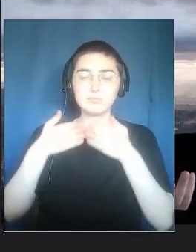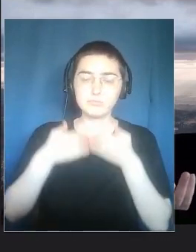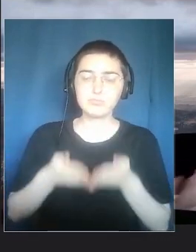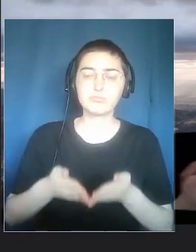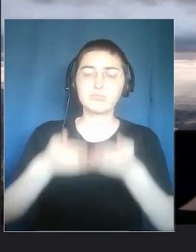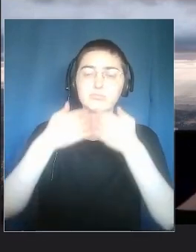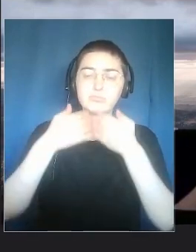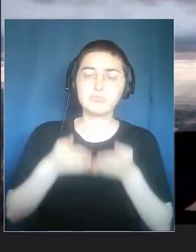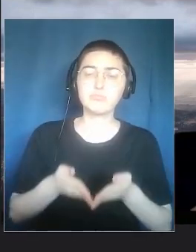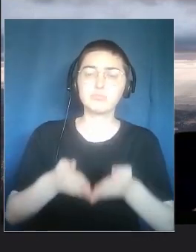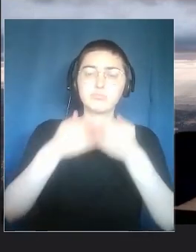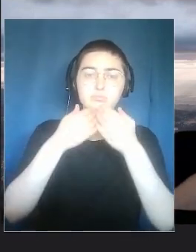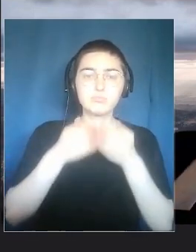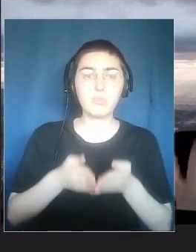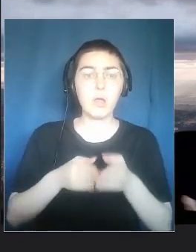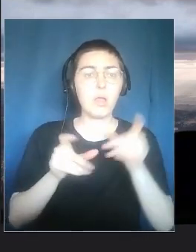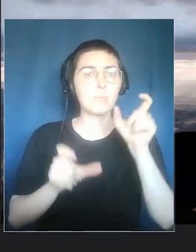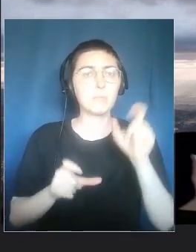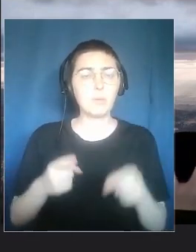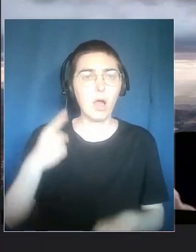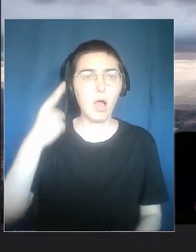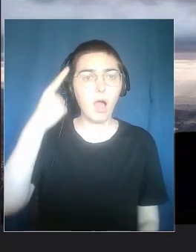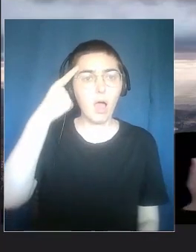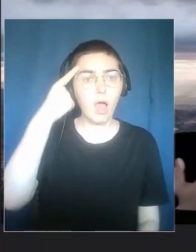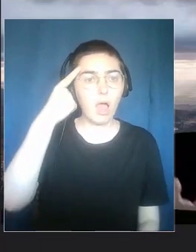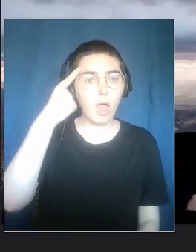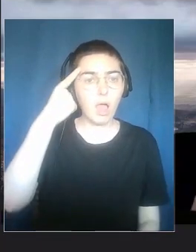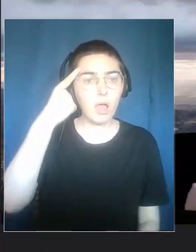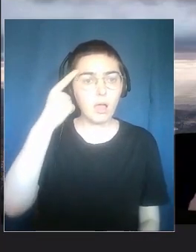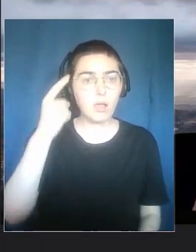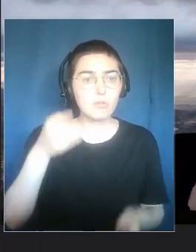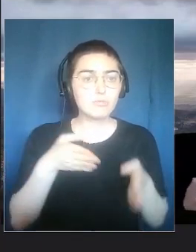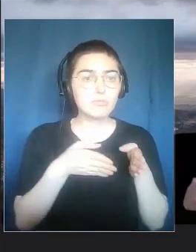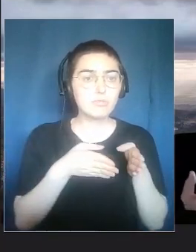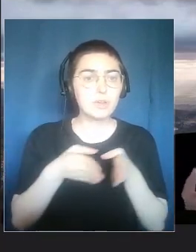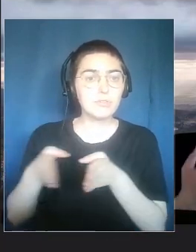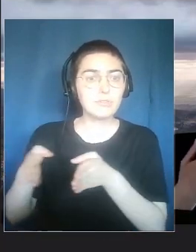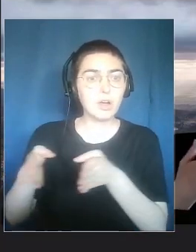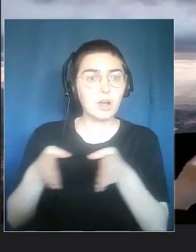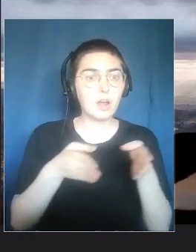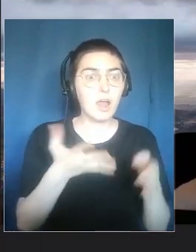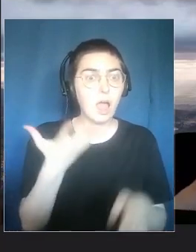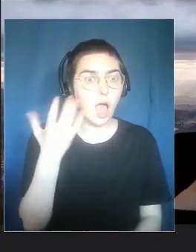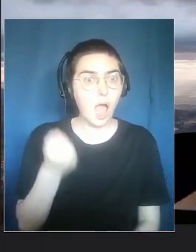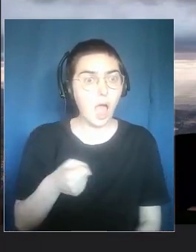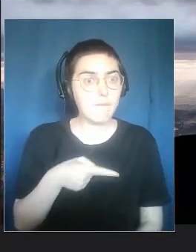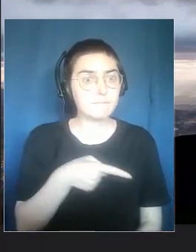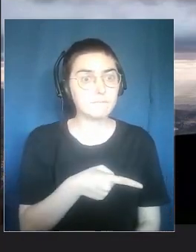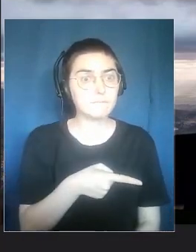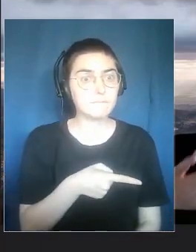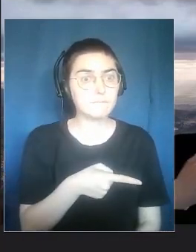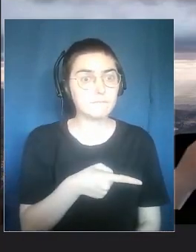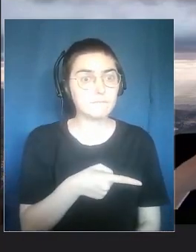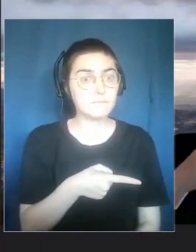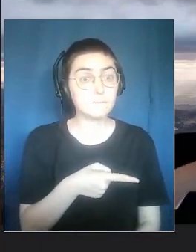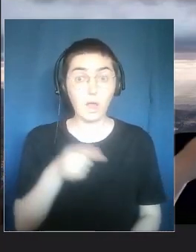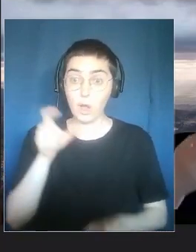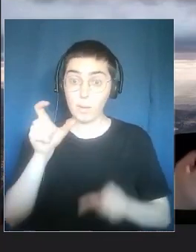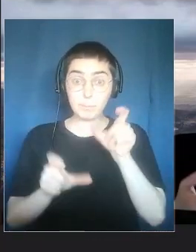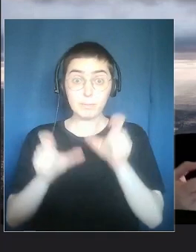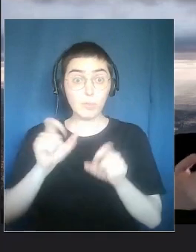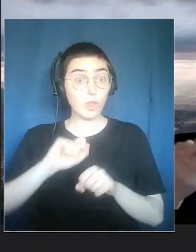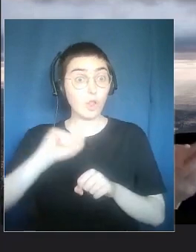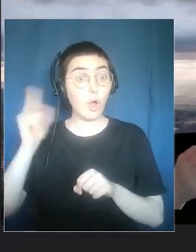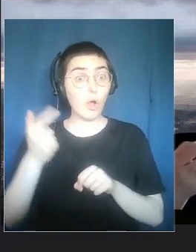Over five years, the citizens really understood how it